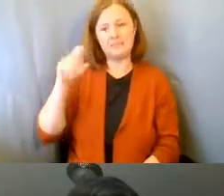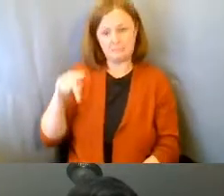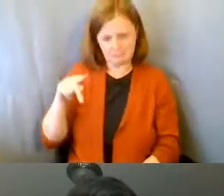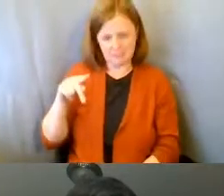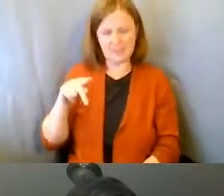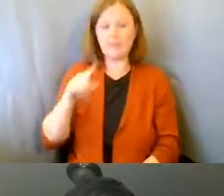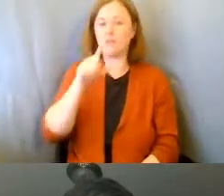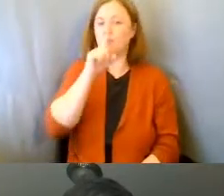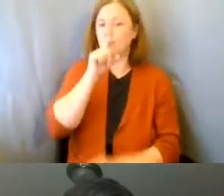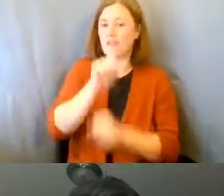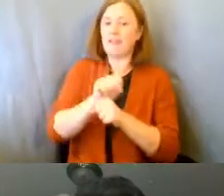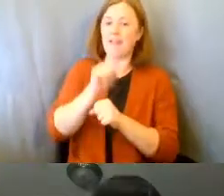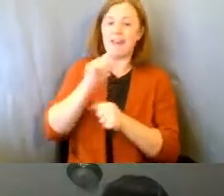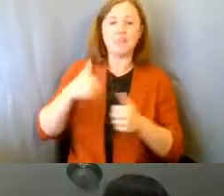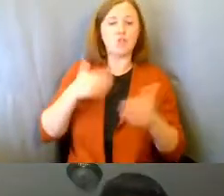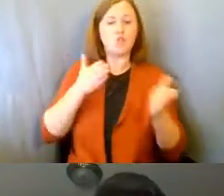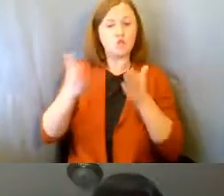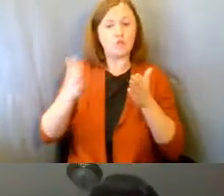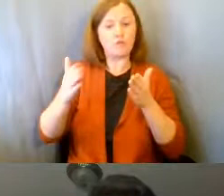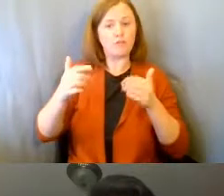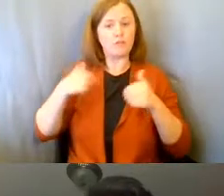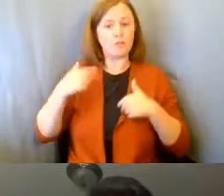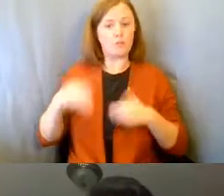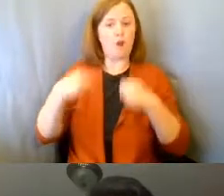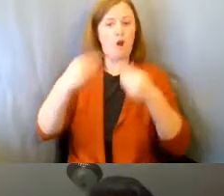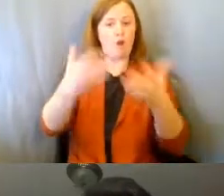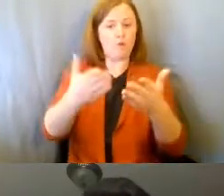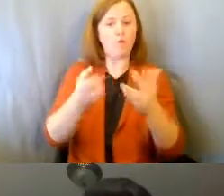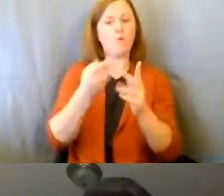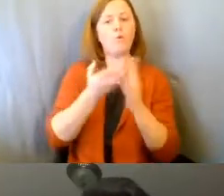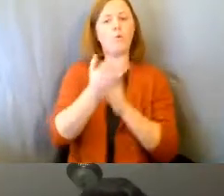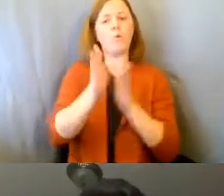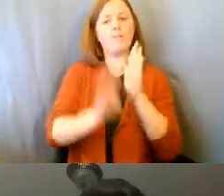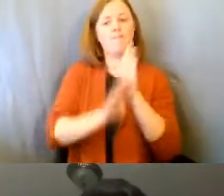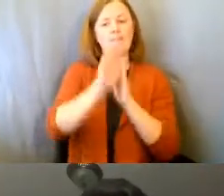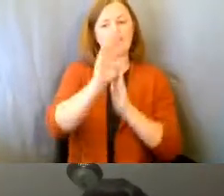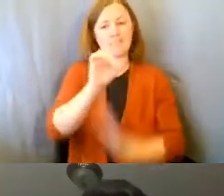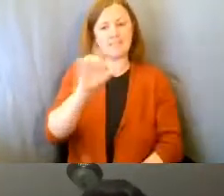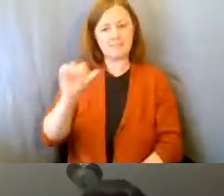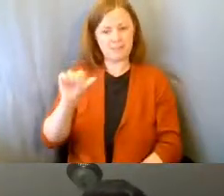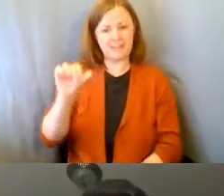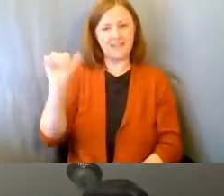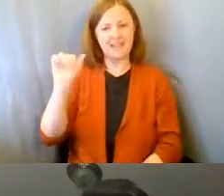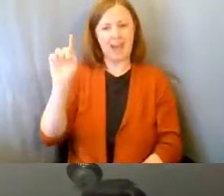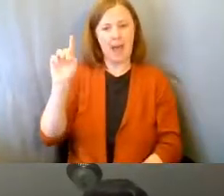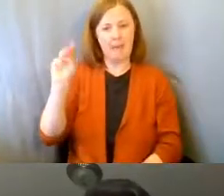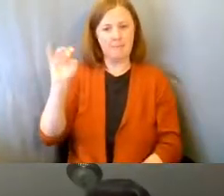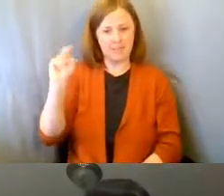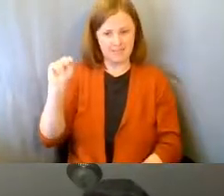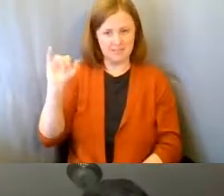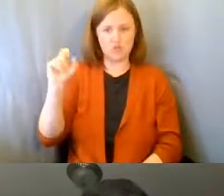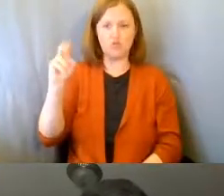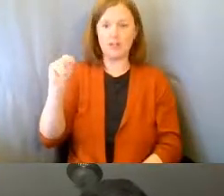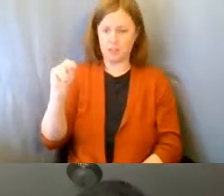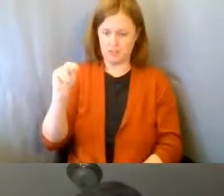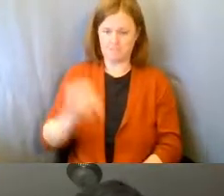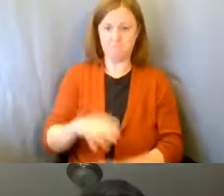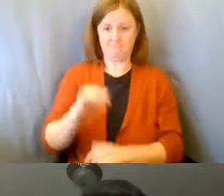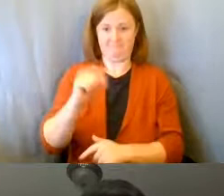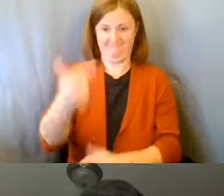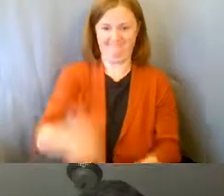is actually a service you can get through the Developmental Disabilities Administration. And while